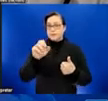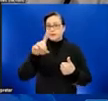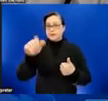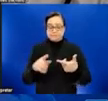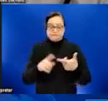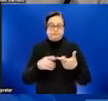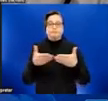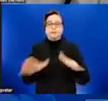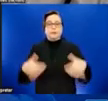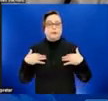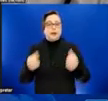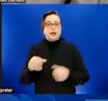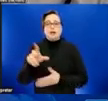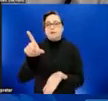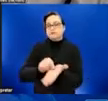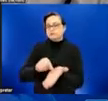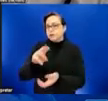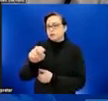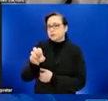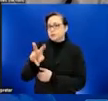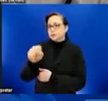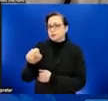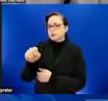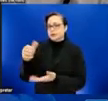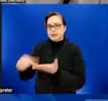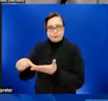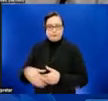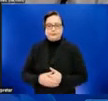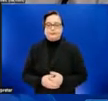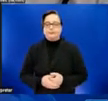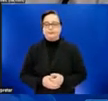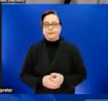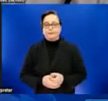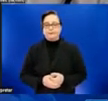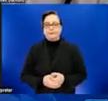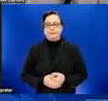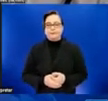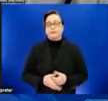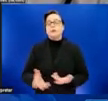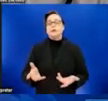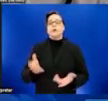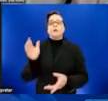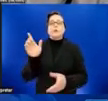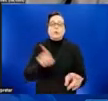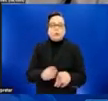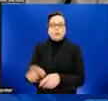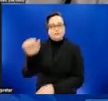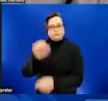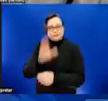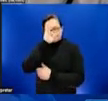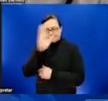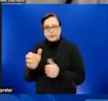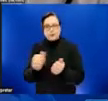for and with affected populations. Finally, we are working directly with communities to ensure they have access